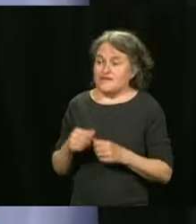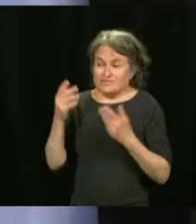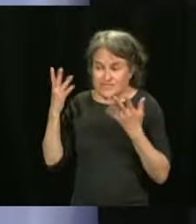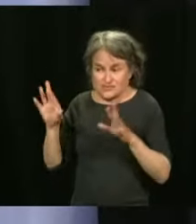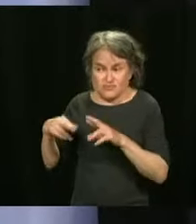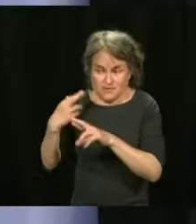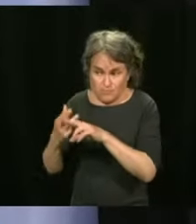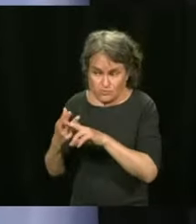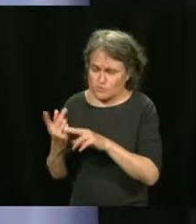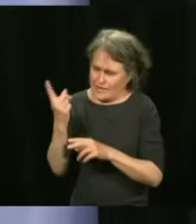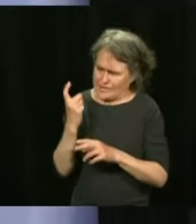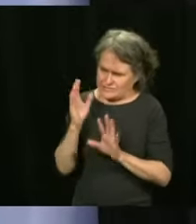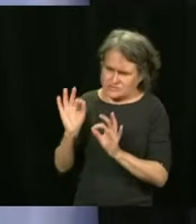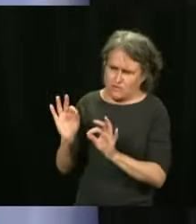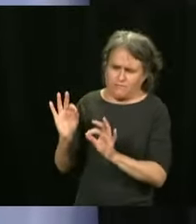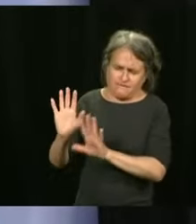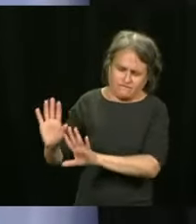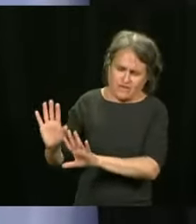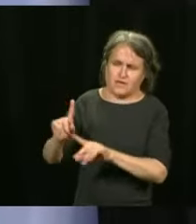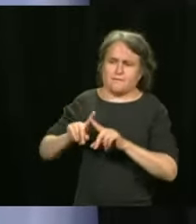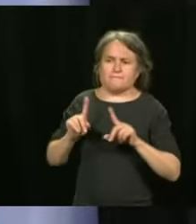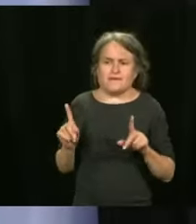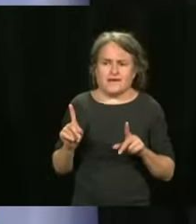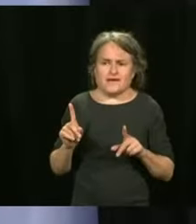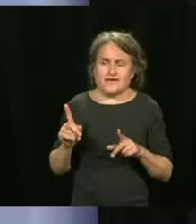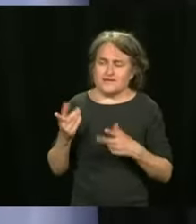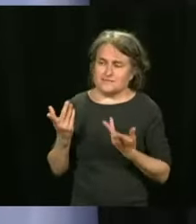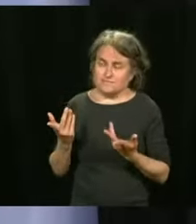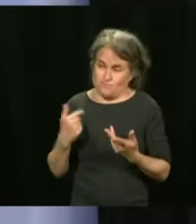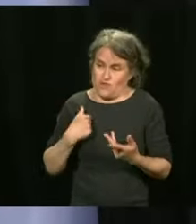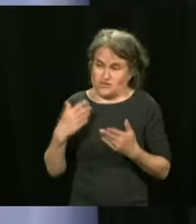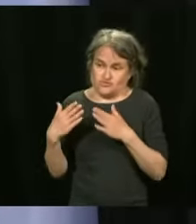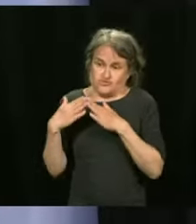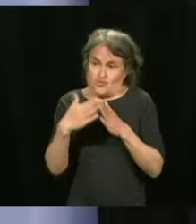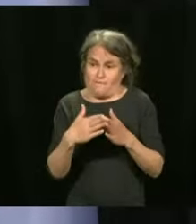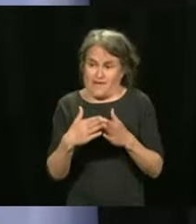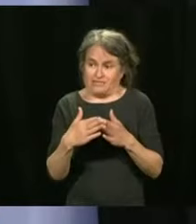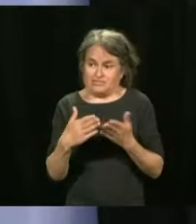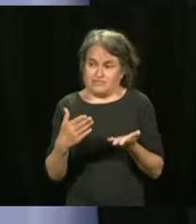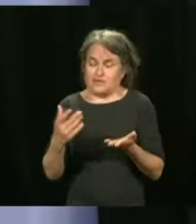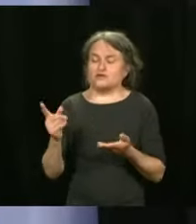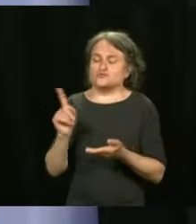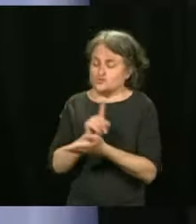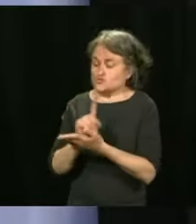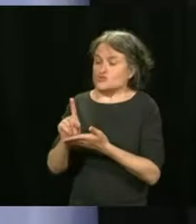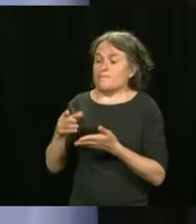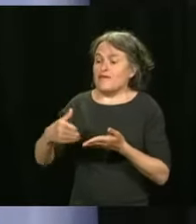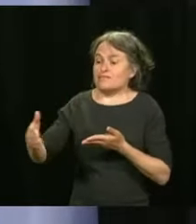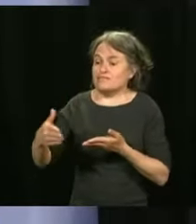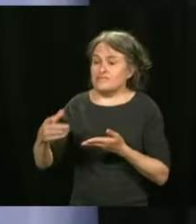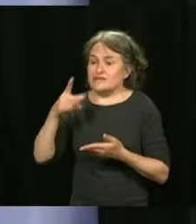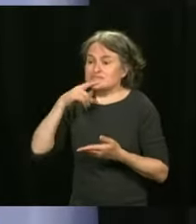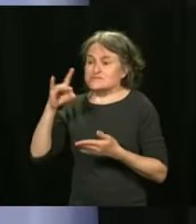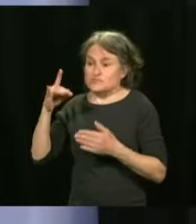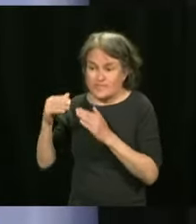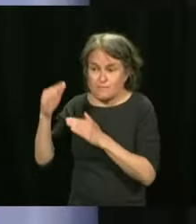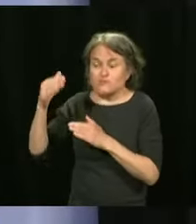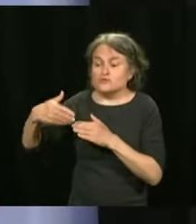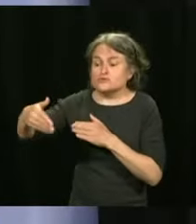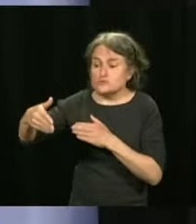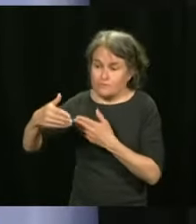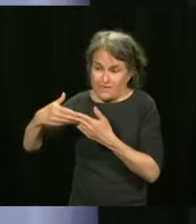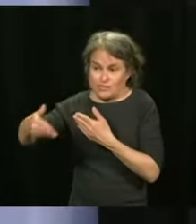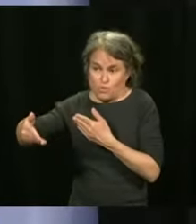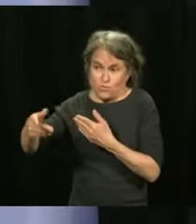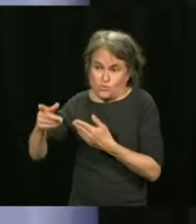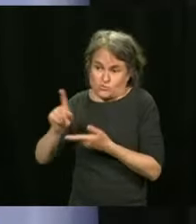and I'm saying this to the young people, there's a reason why I asked to have this proof before the week of the young people next week. There will